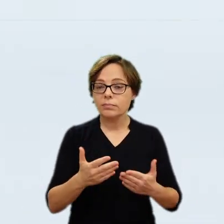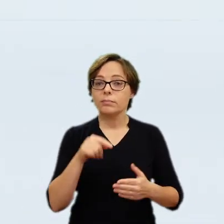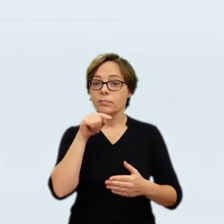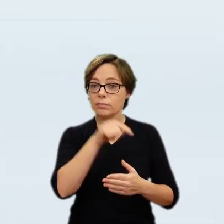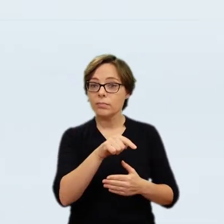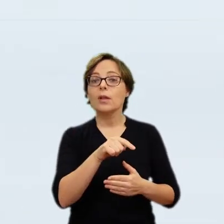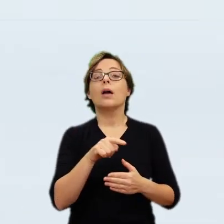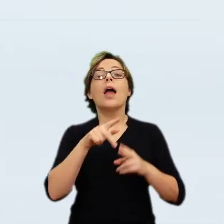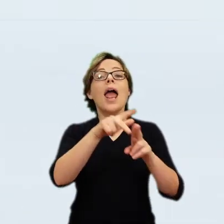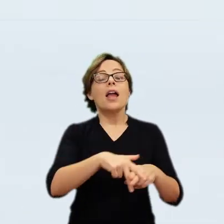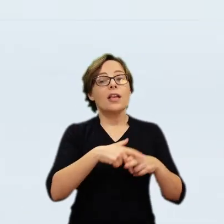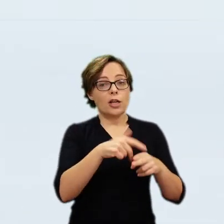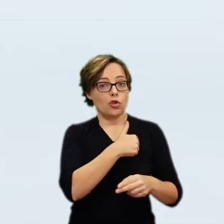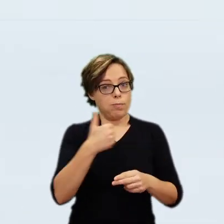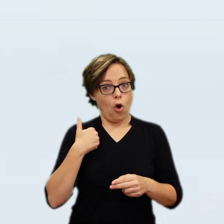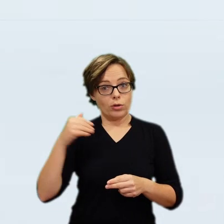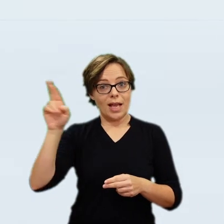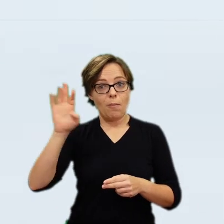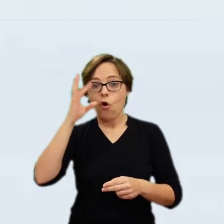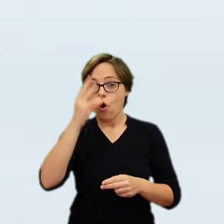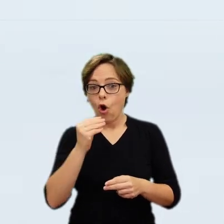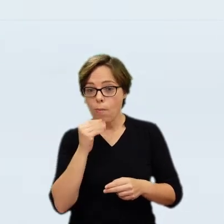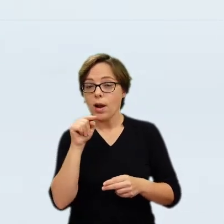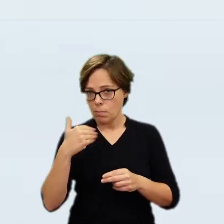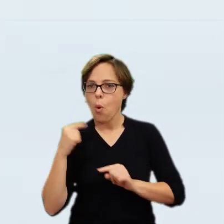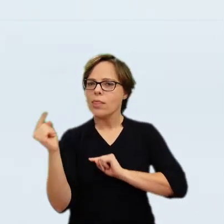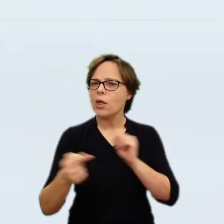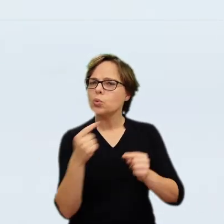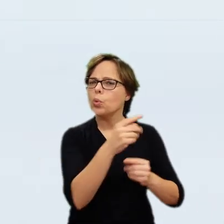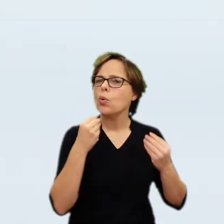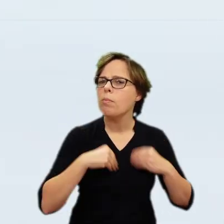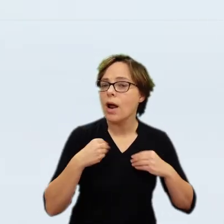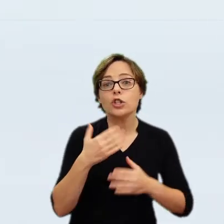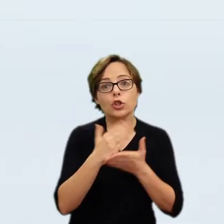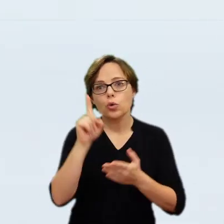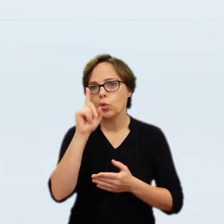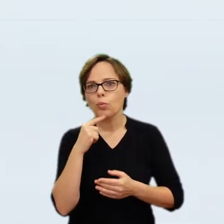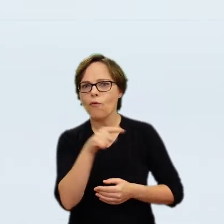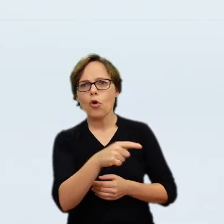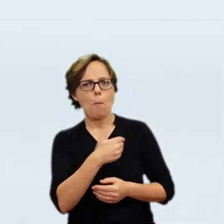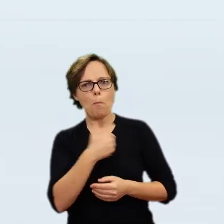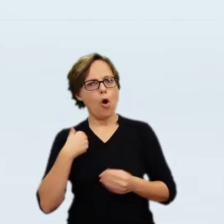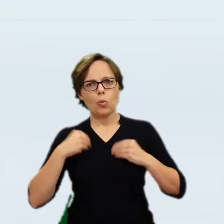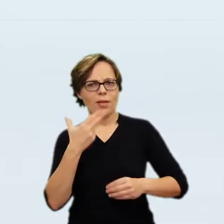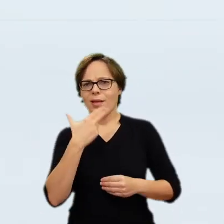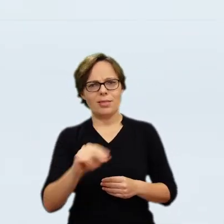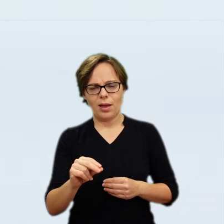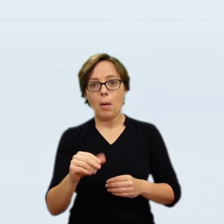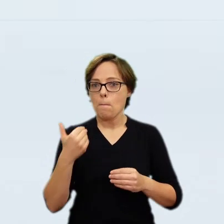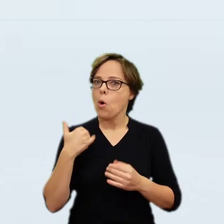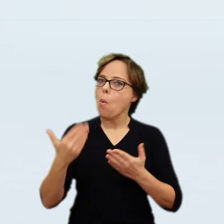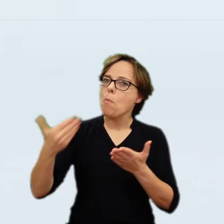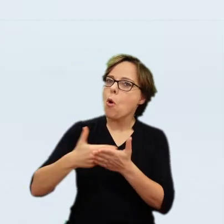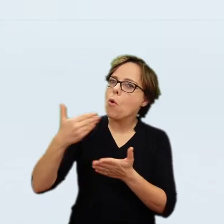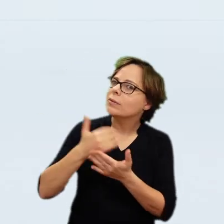1605 wedding procession of King Zygmunt III and Constance of Austria into Kraków. And this, of course, is one of the great treasures at